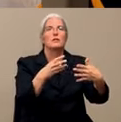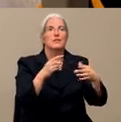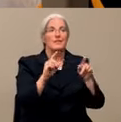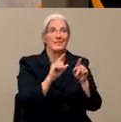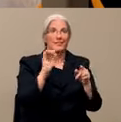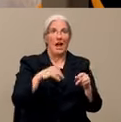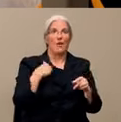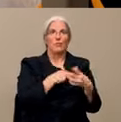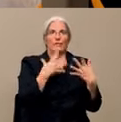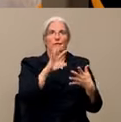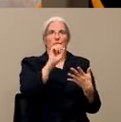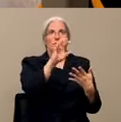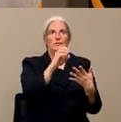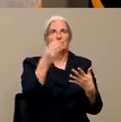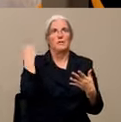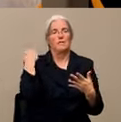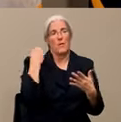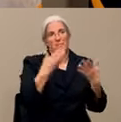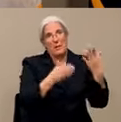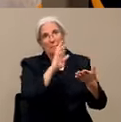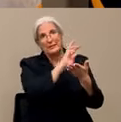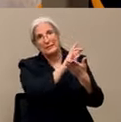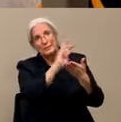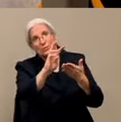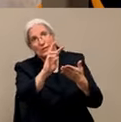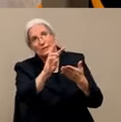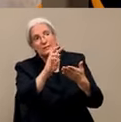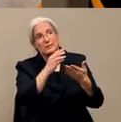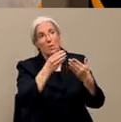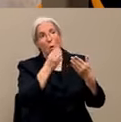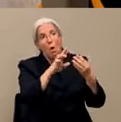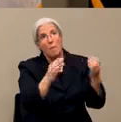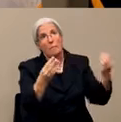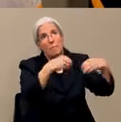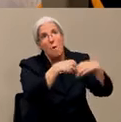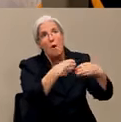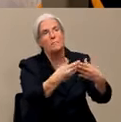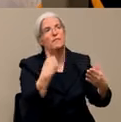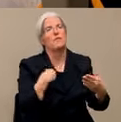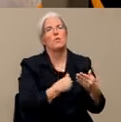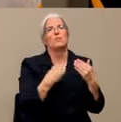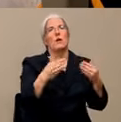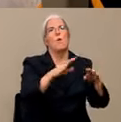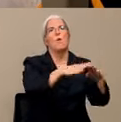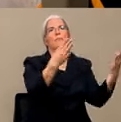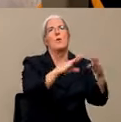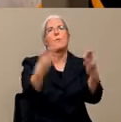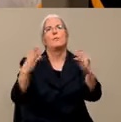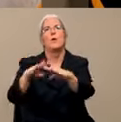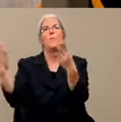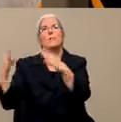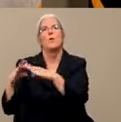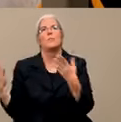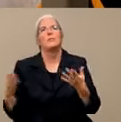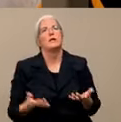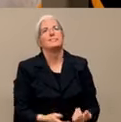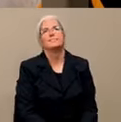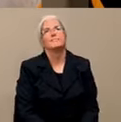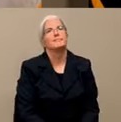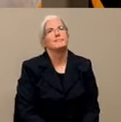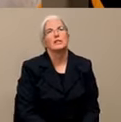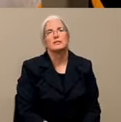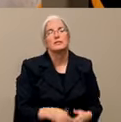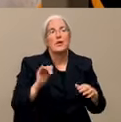going to be about six weeks before we're going to be able to start opening up activities that are